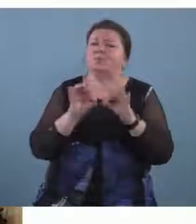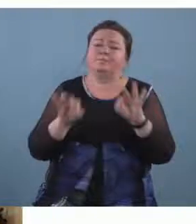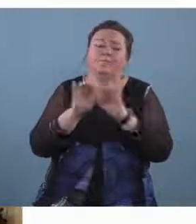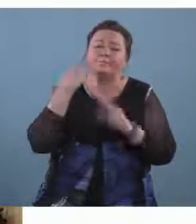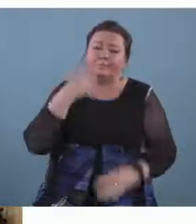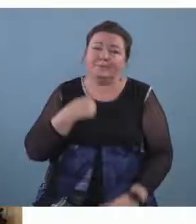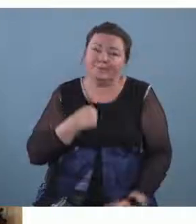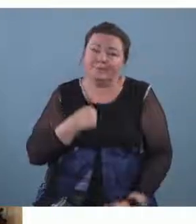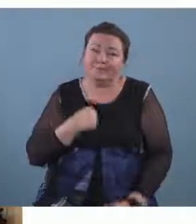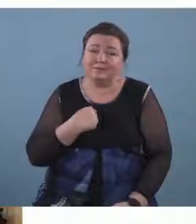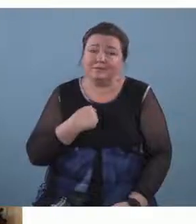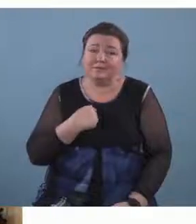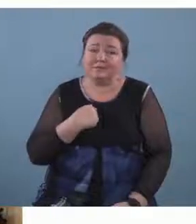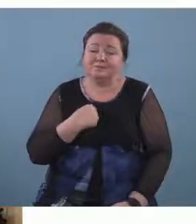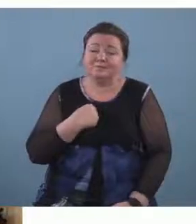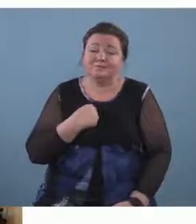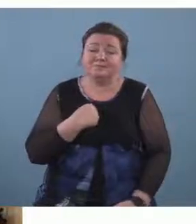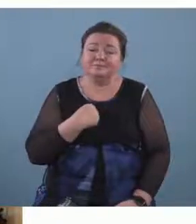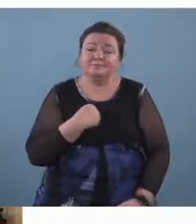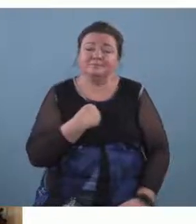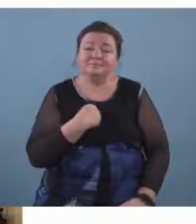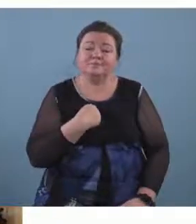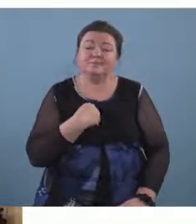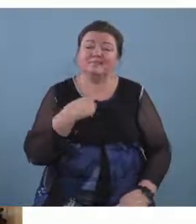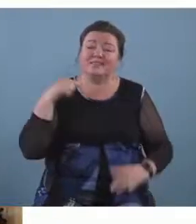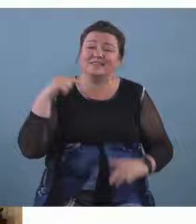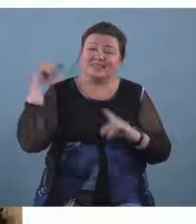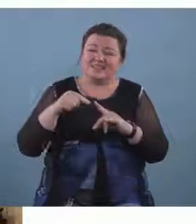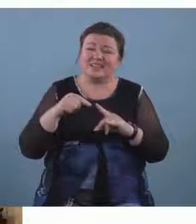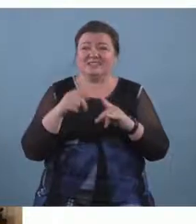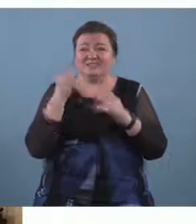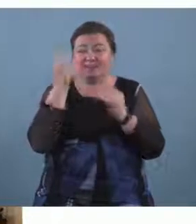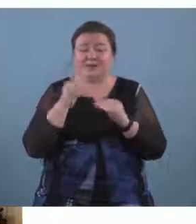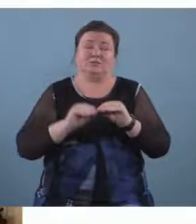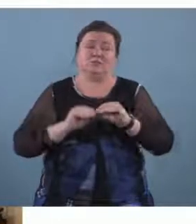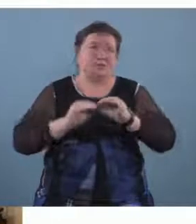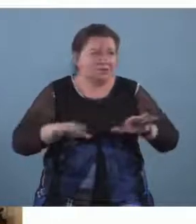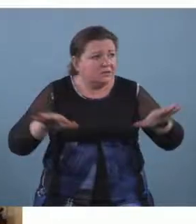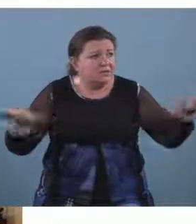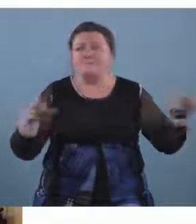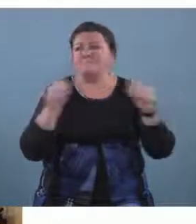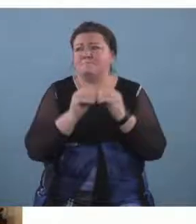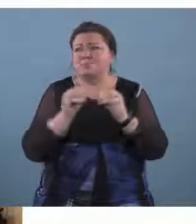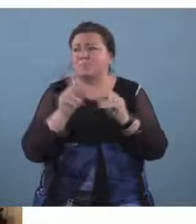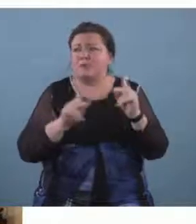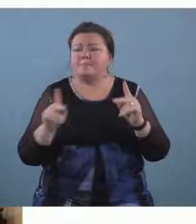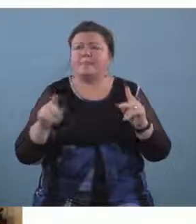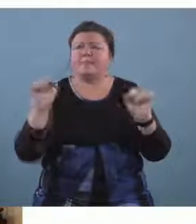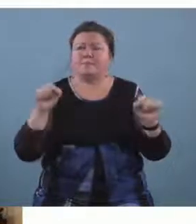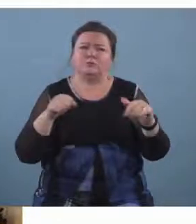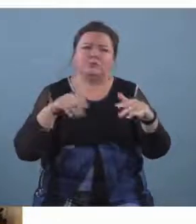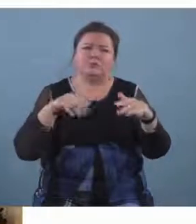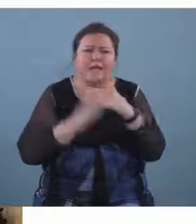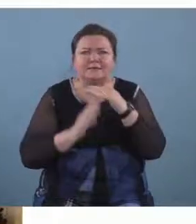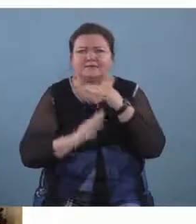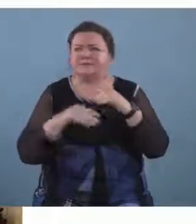um you know this word goes out there and more and more people are able to access and enjoy music